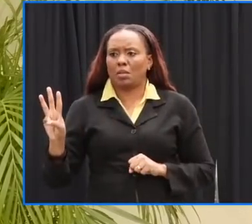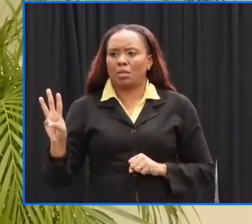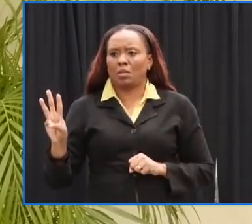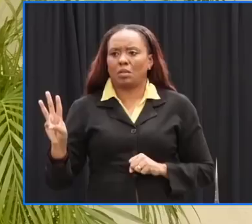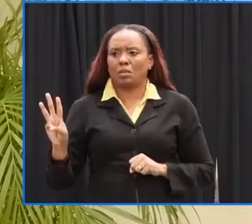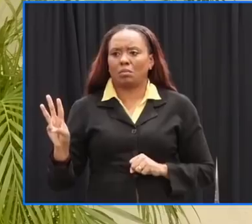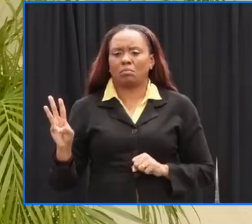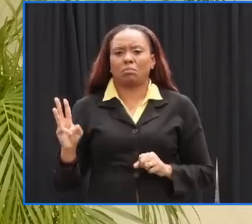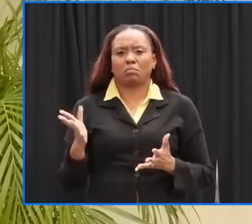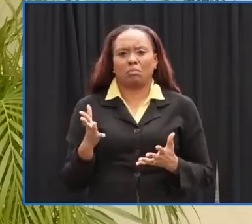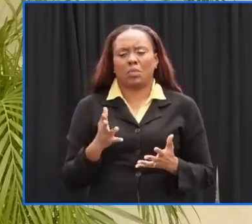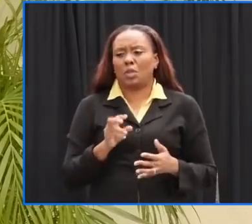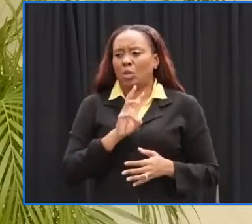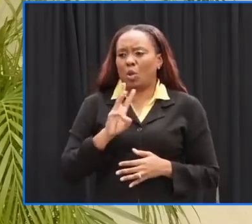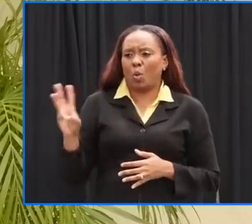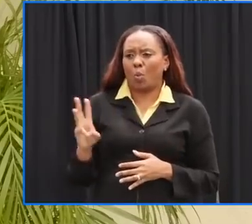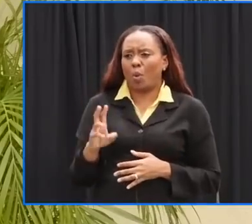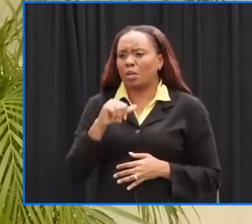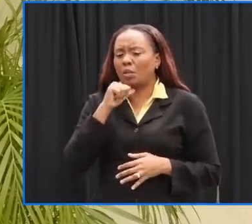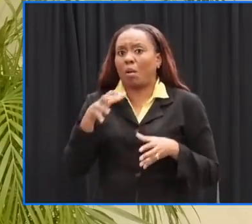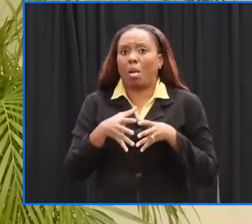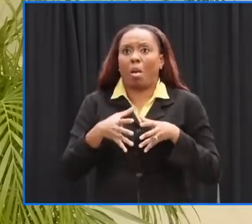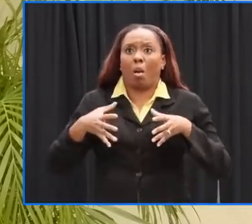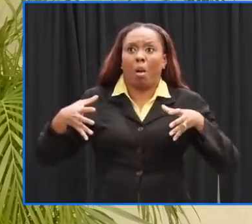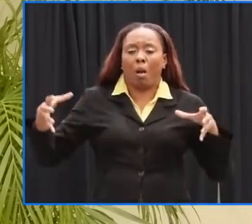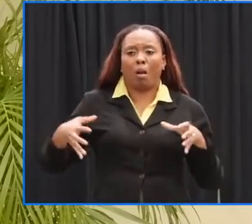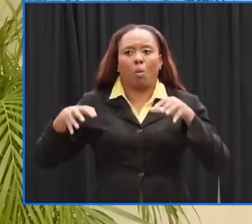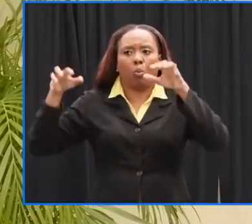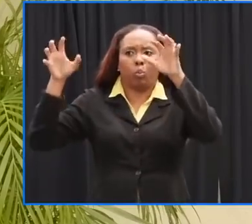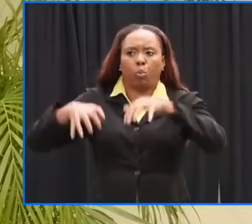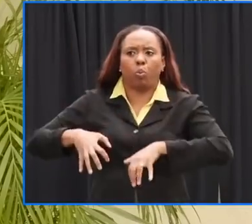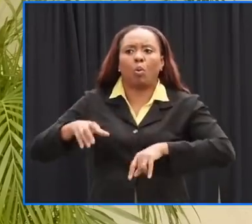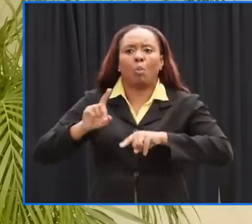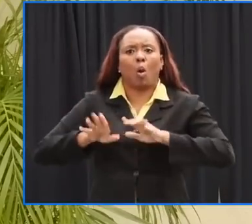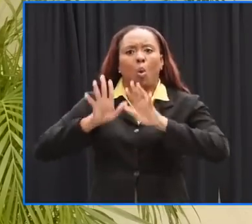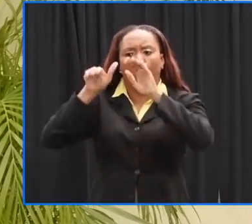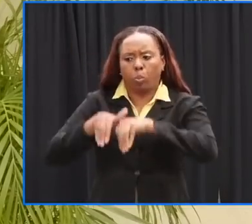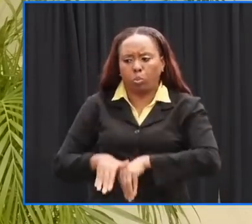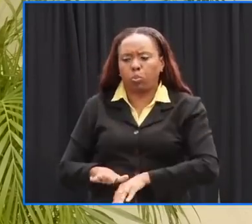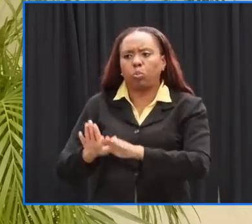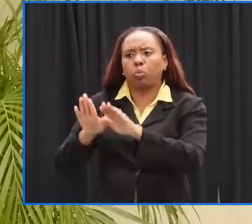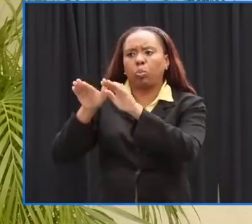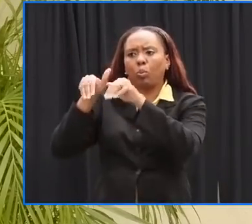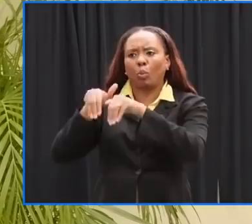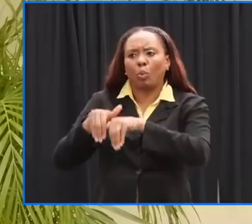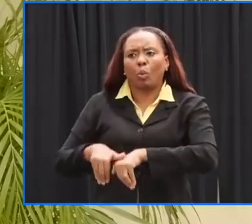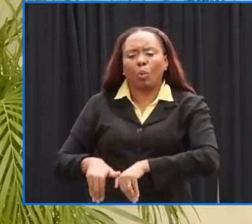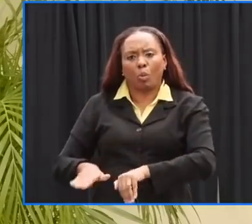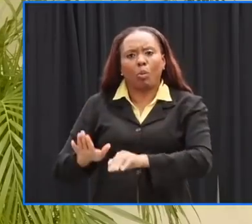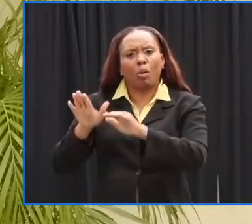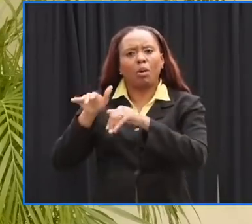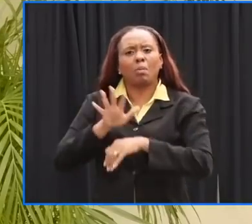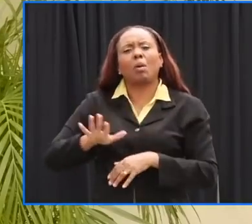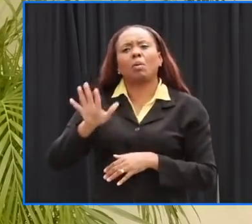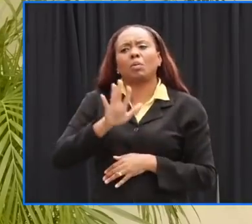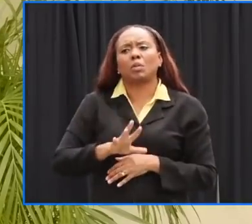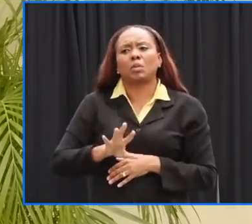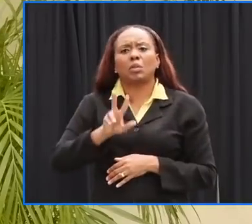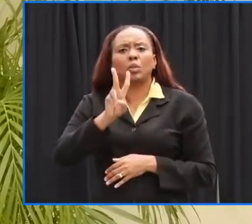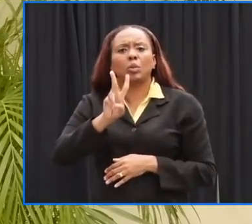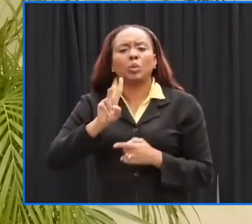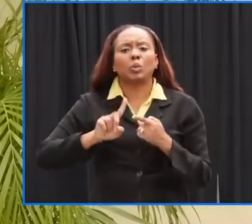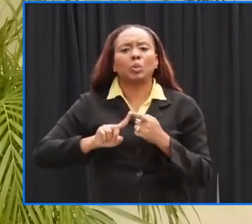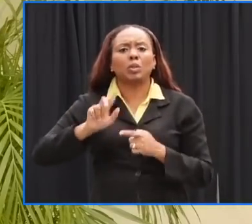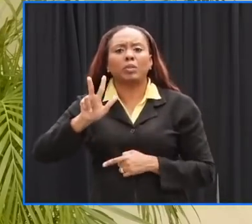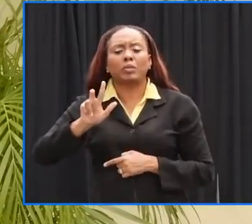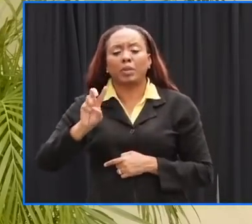a little sheltered because of the trajectory of the system but we have forecasting swells in open water just offshore west coast around 2 to